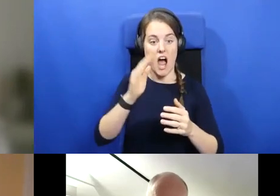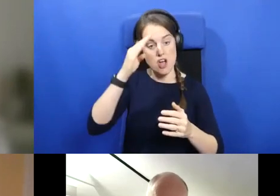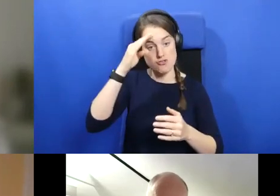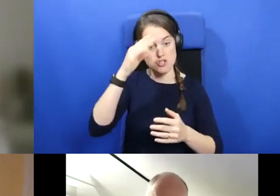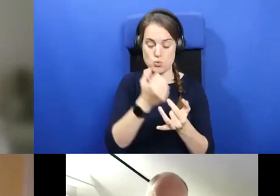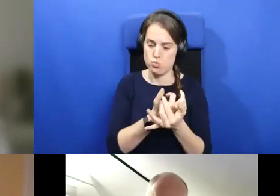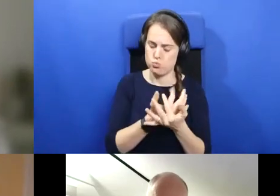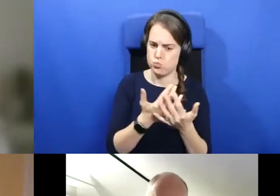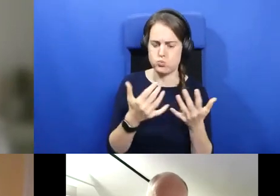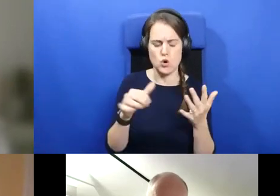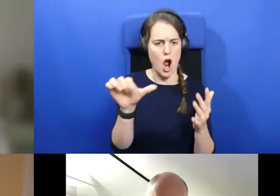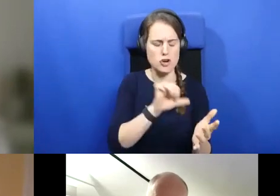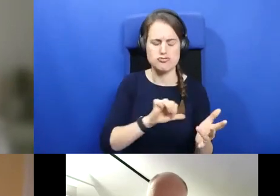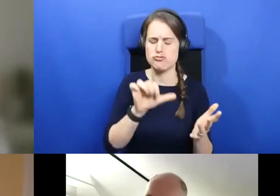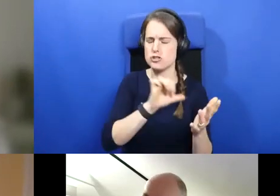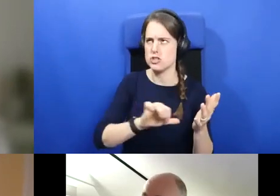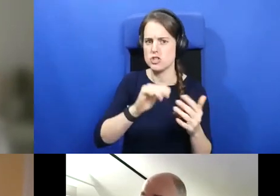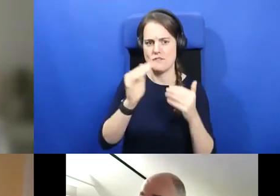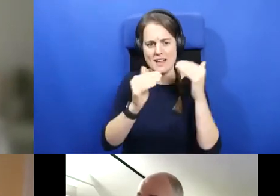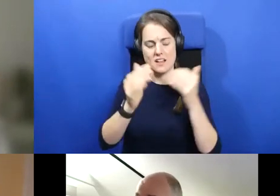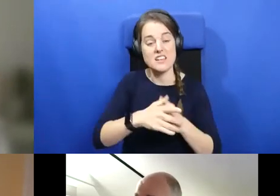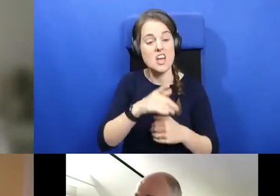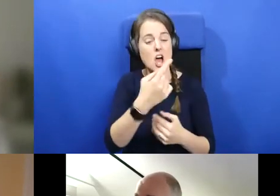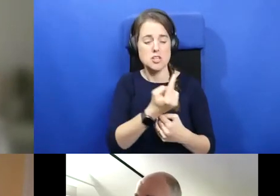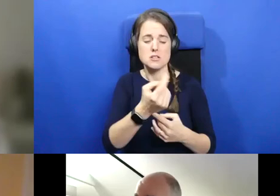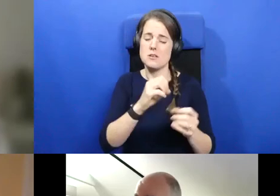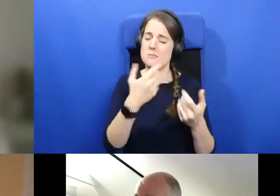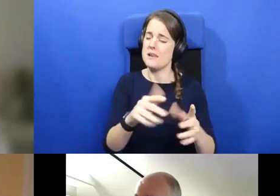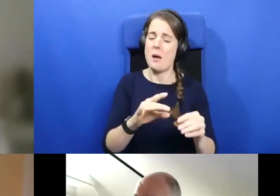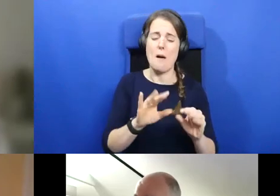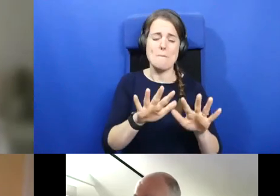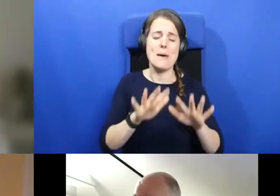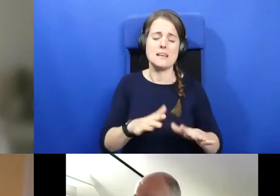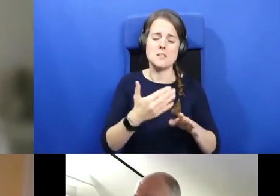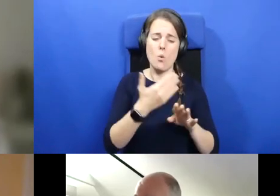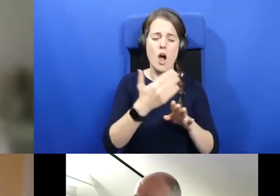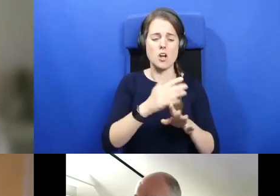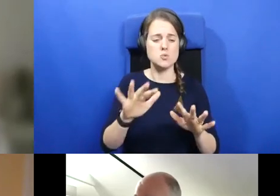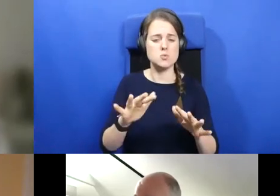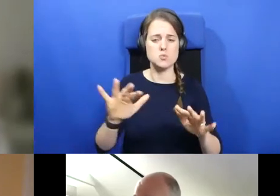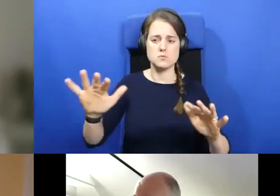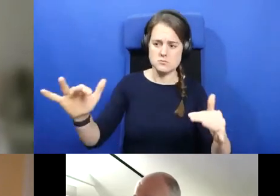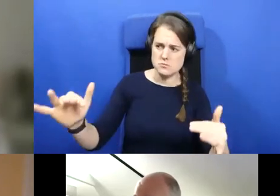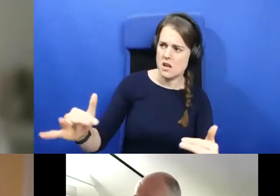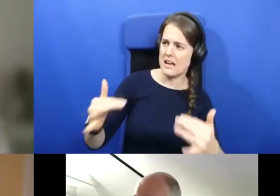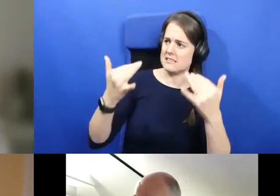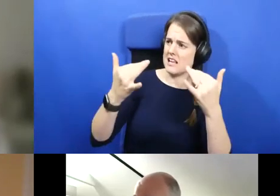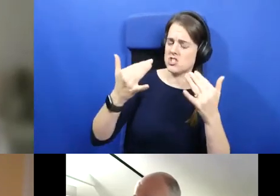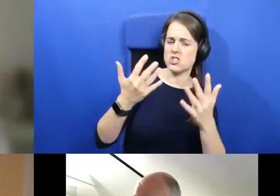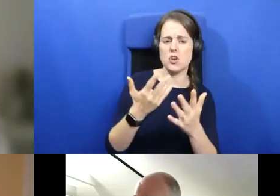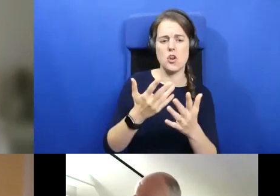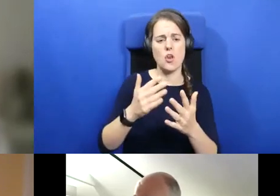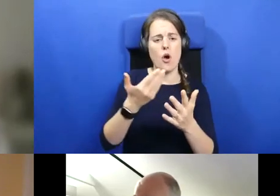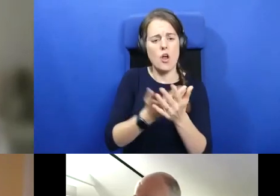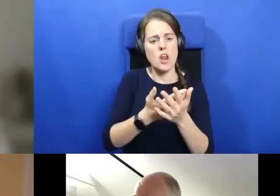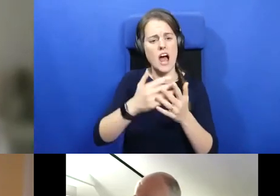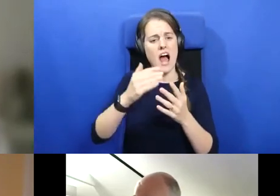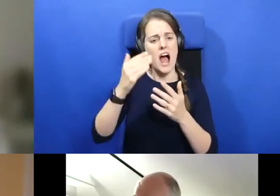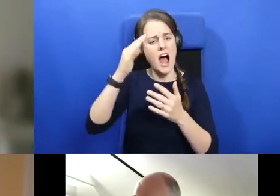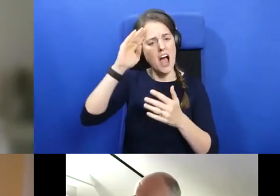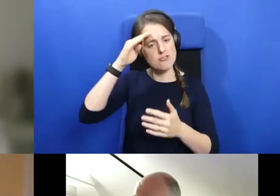done amazing work on bringing the attention of the Irish heritage to